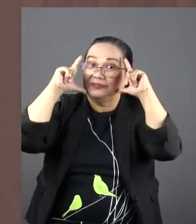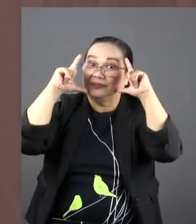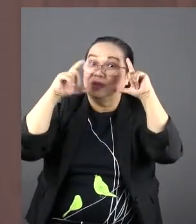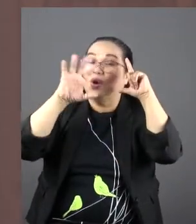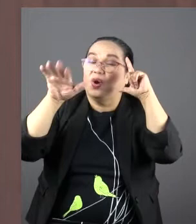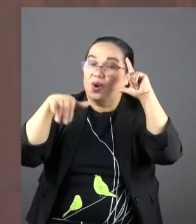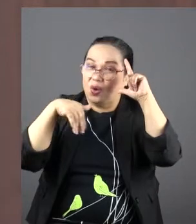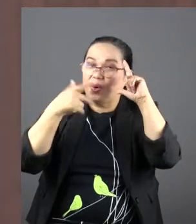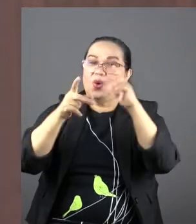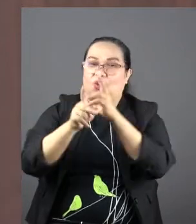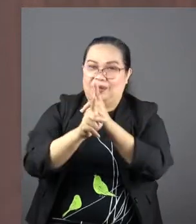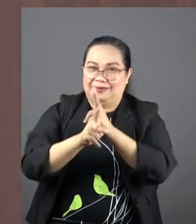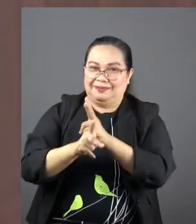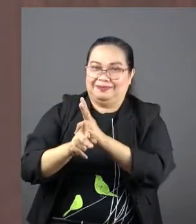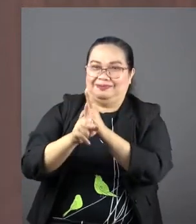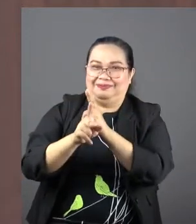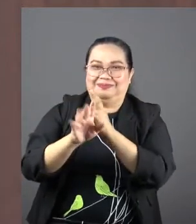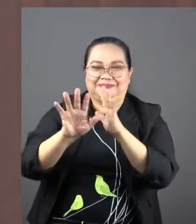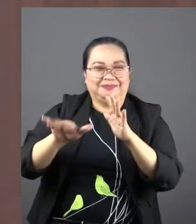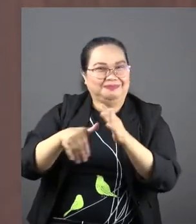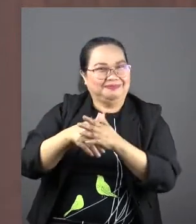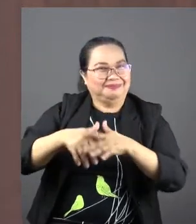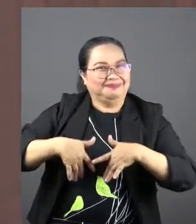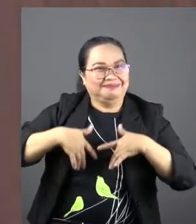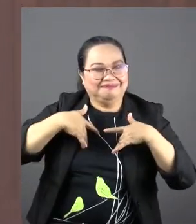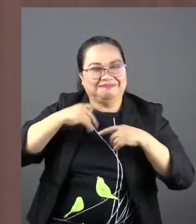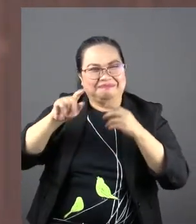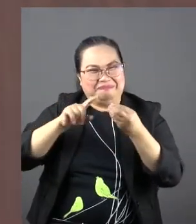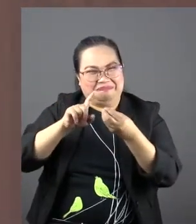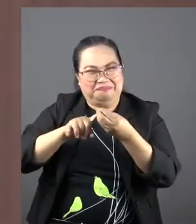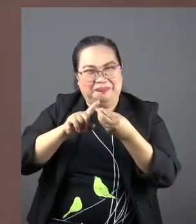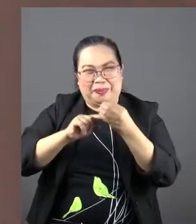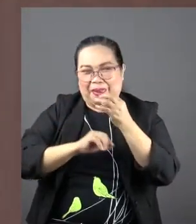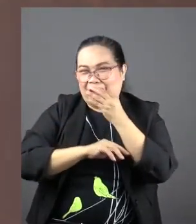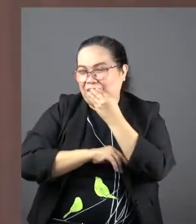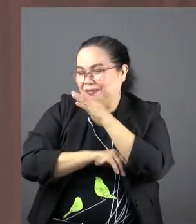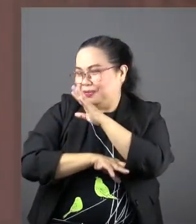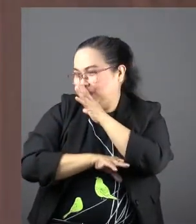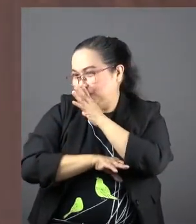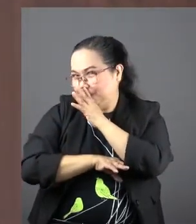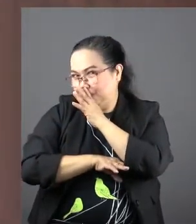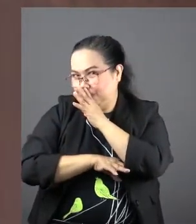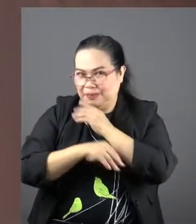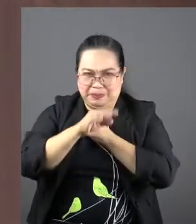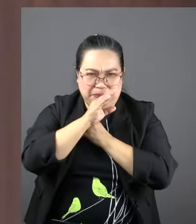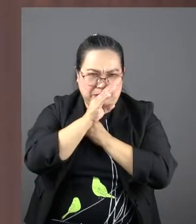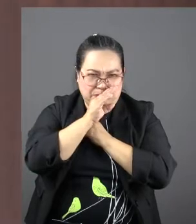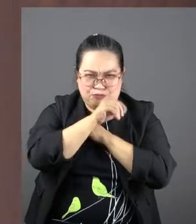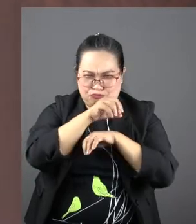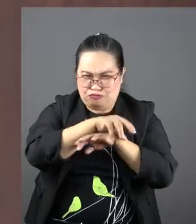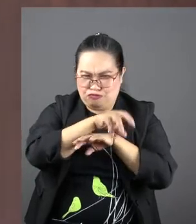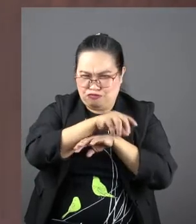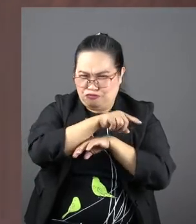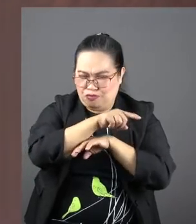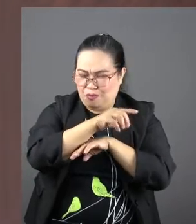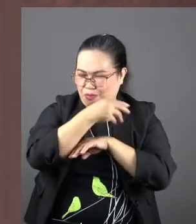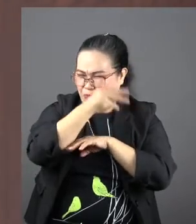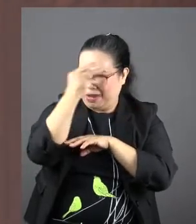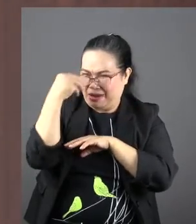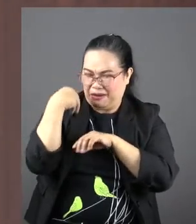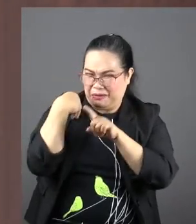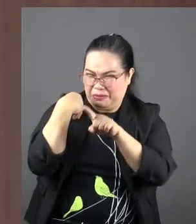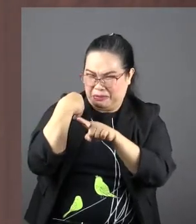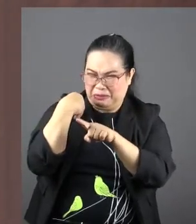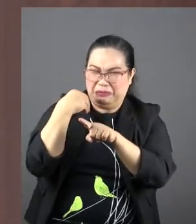her life. You know, people are perhaps whispering in the background, oh, there goes Mary. Remember her story? Her